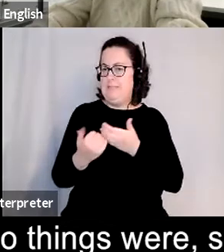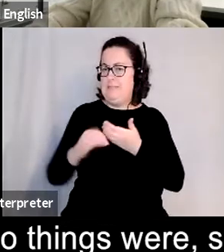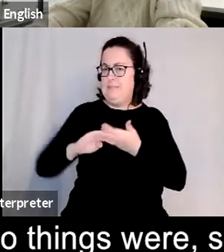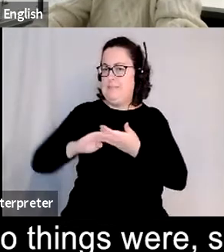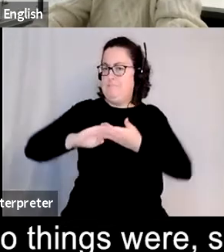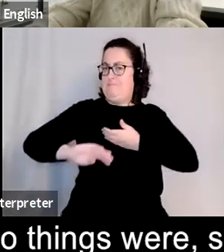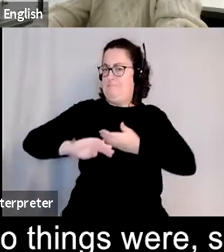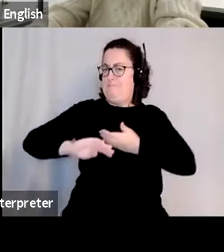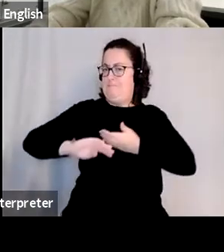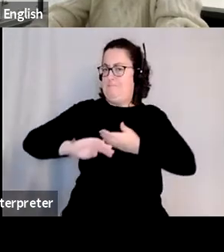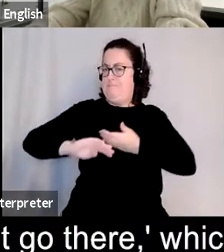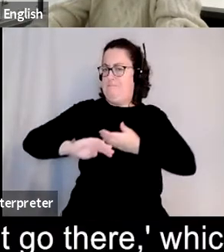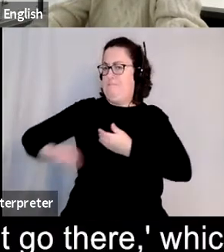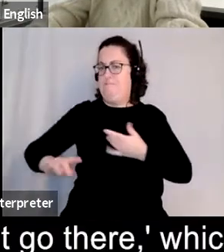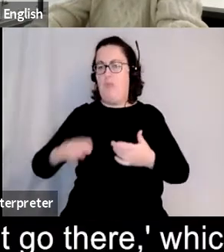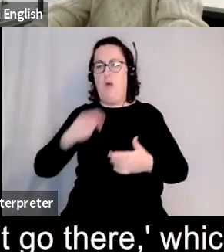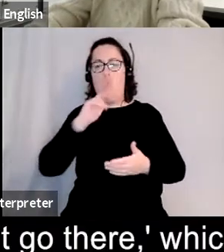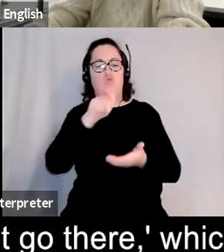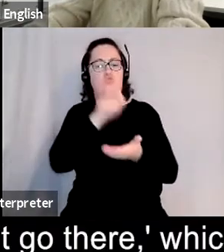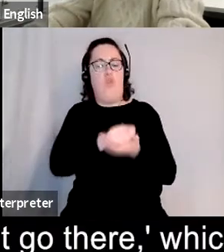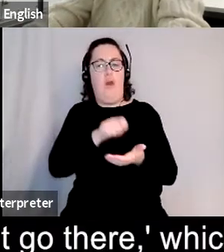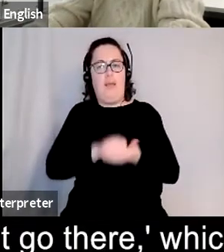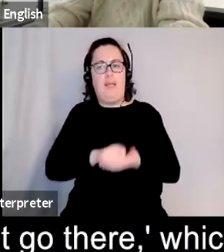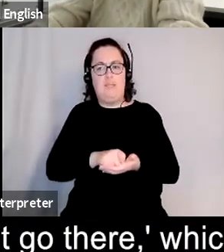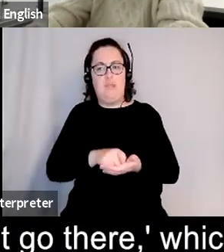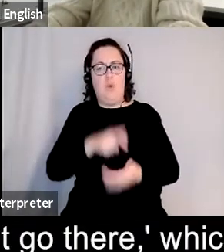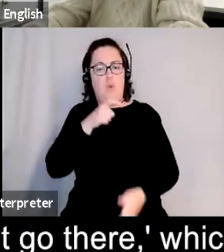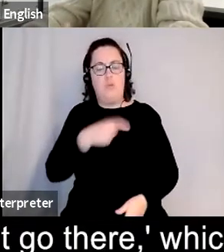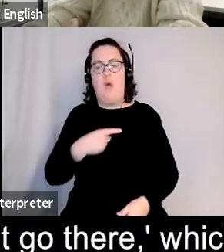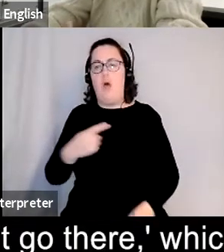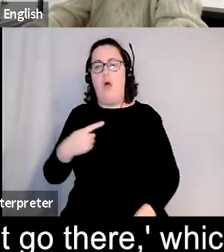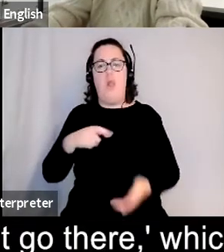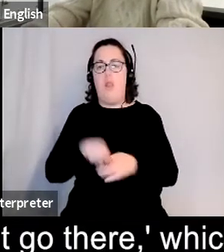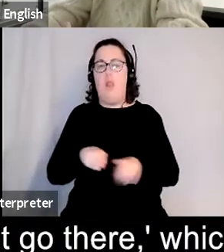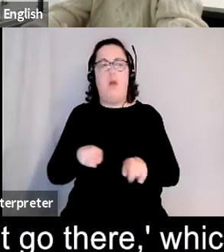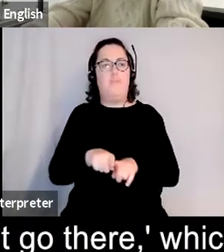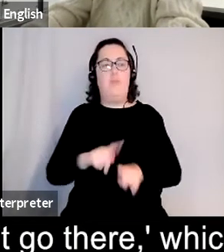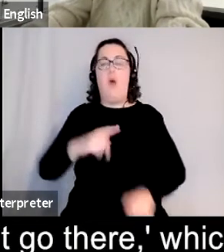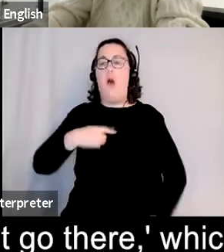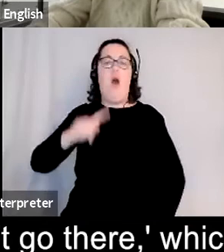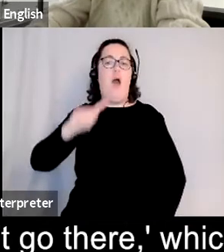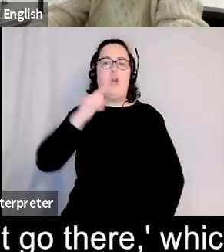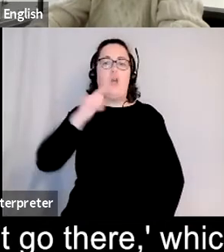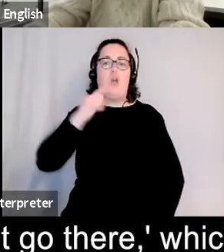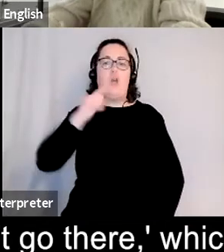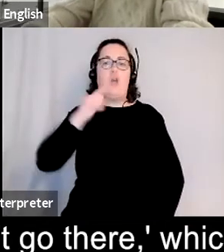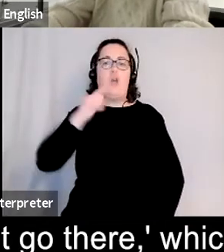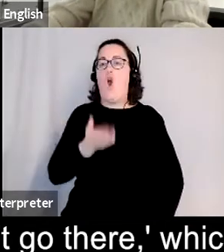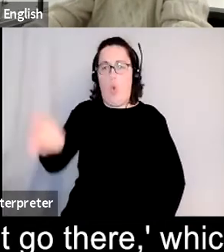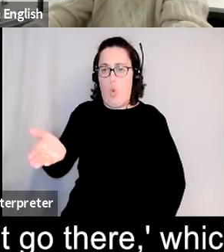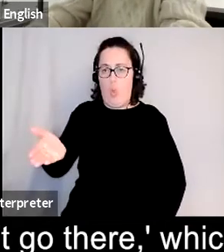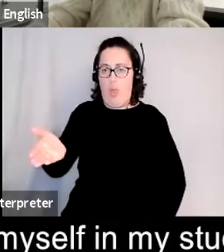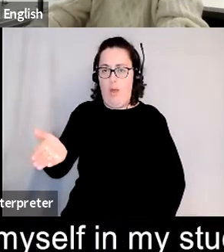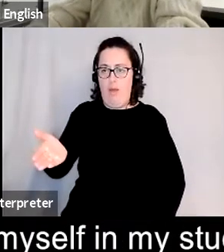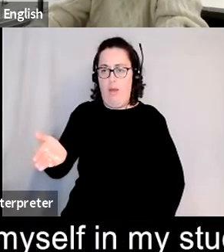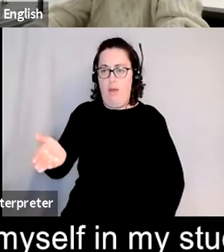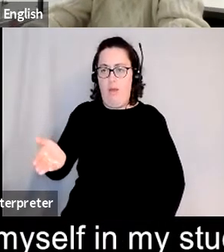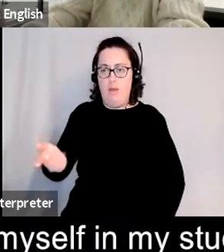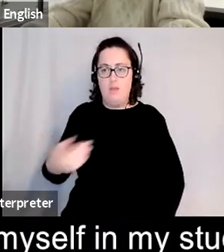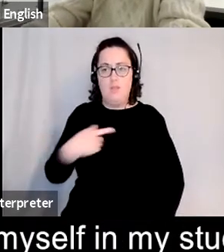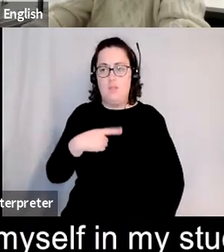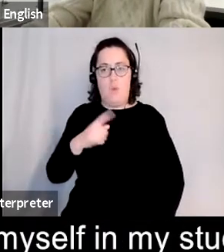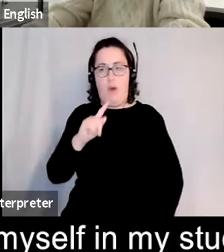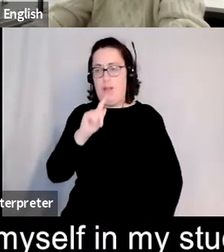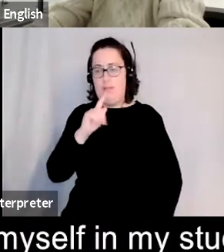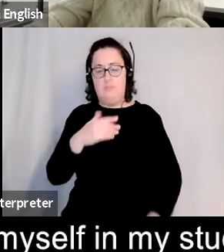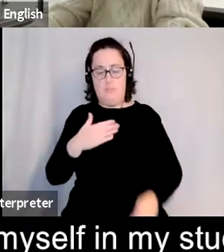words like i can't go there which which meant on so many levels things i didn't dare open up also